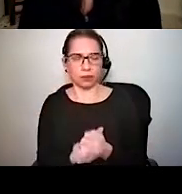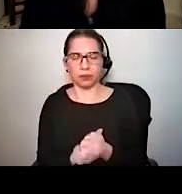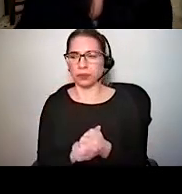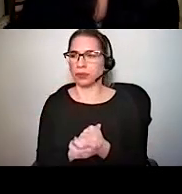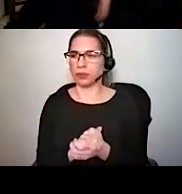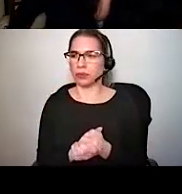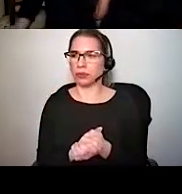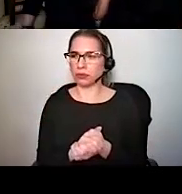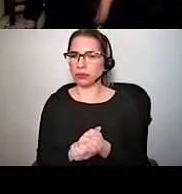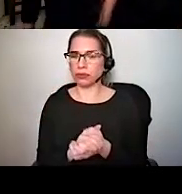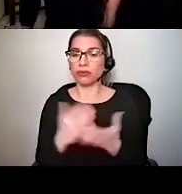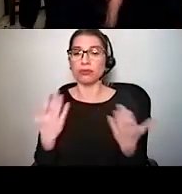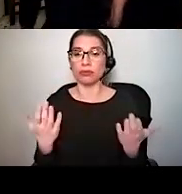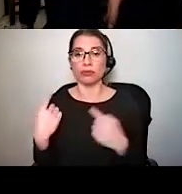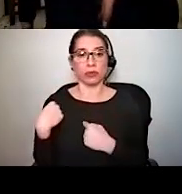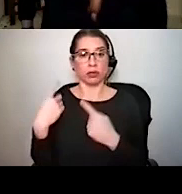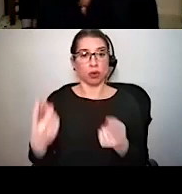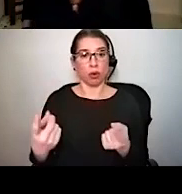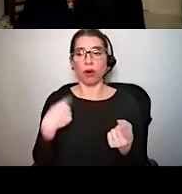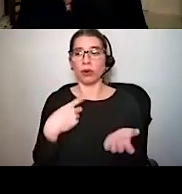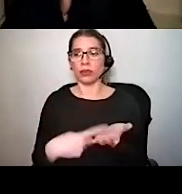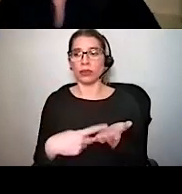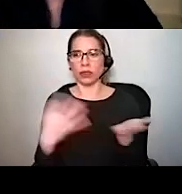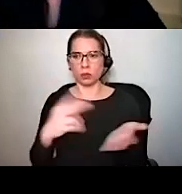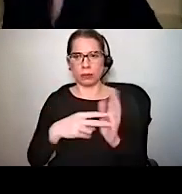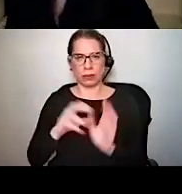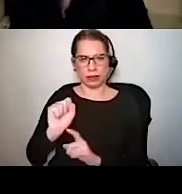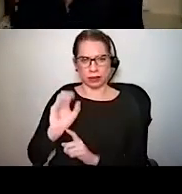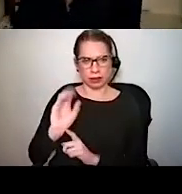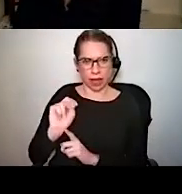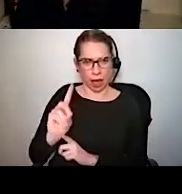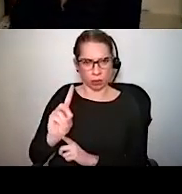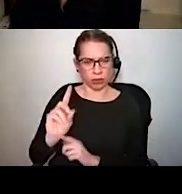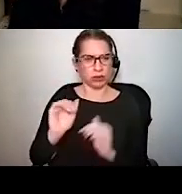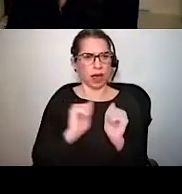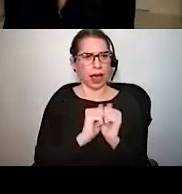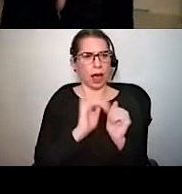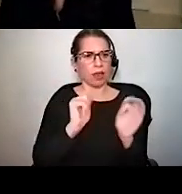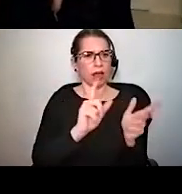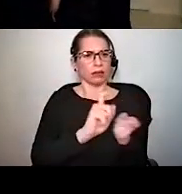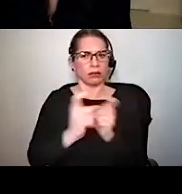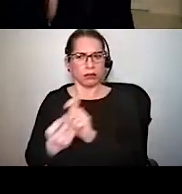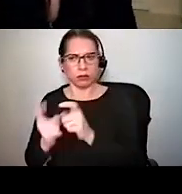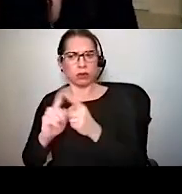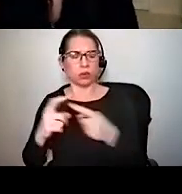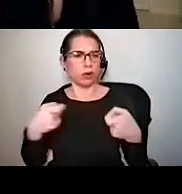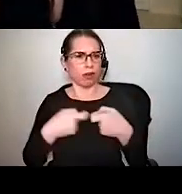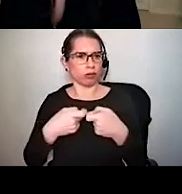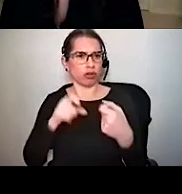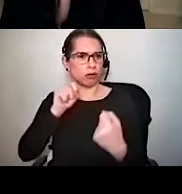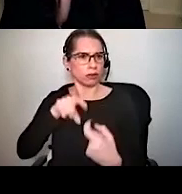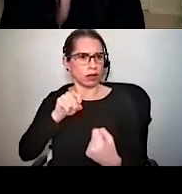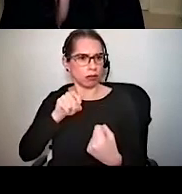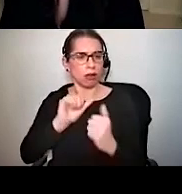So far, we've discussed what sound is and how it is transduced into an electrical signal and transported to the brain via these spiral